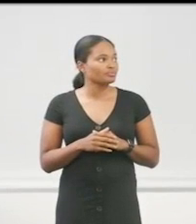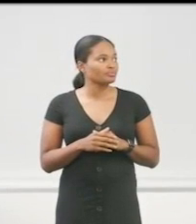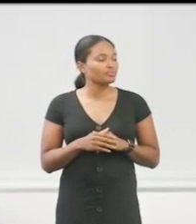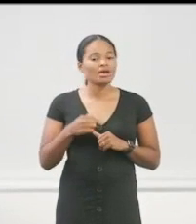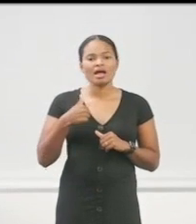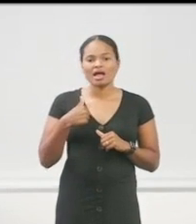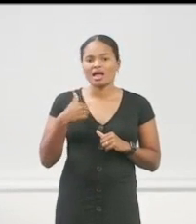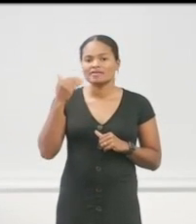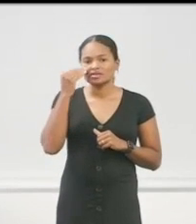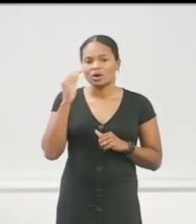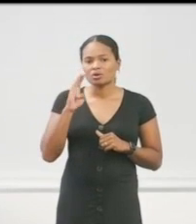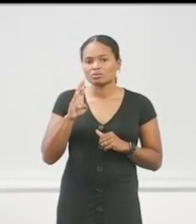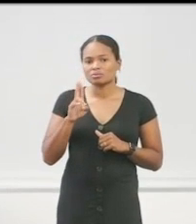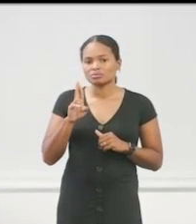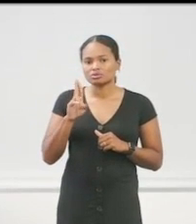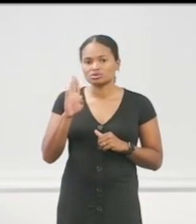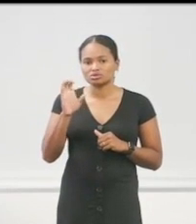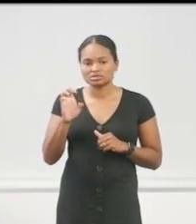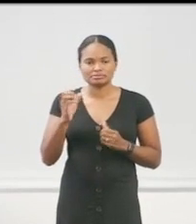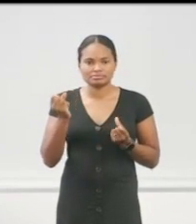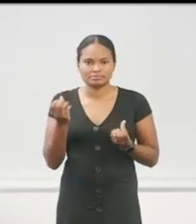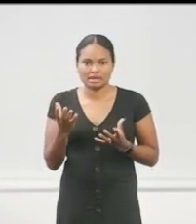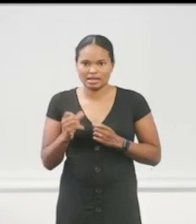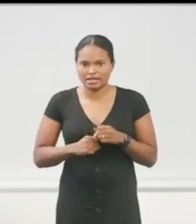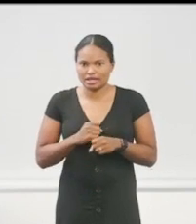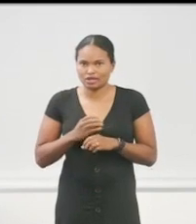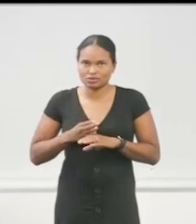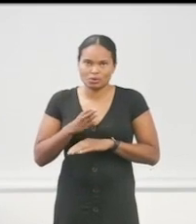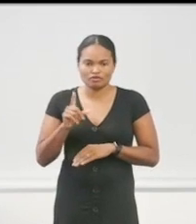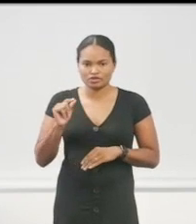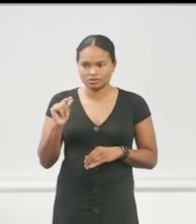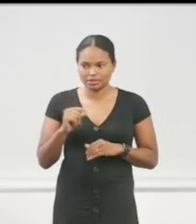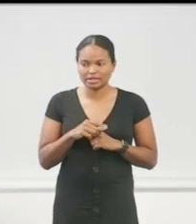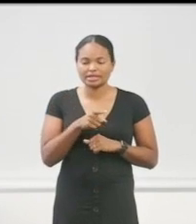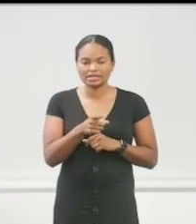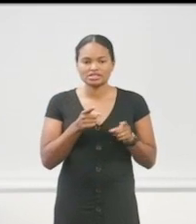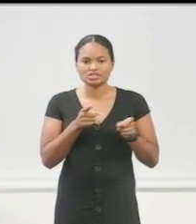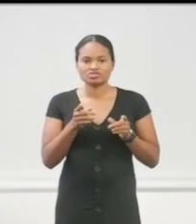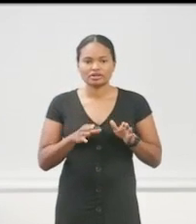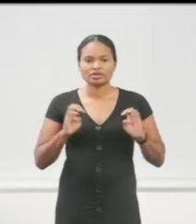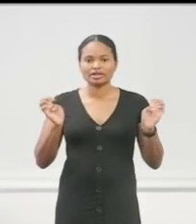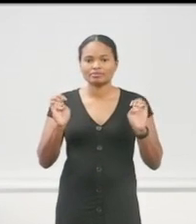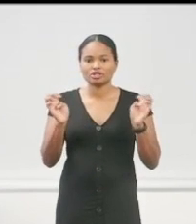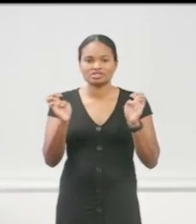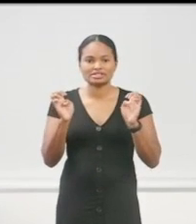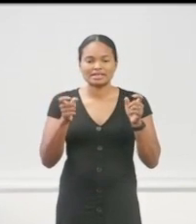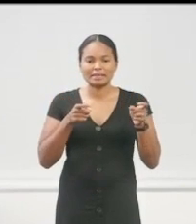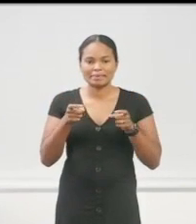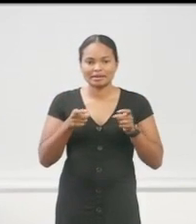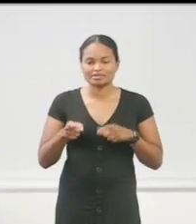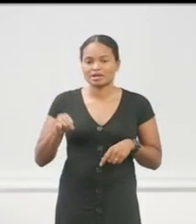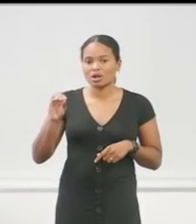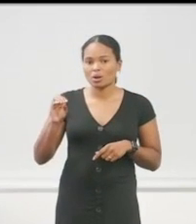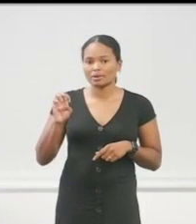known Bruce for 20-some years. He is the Director of Emergency Management Office of OEM